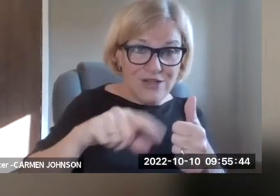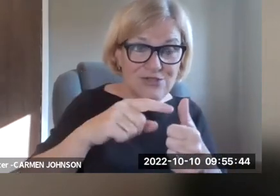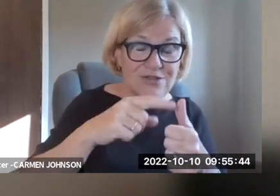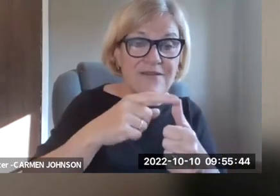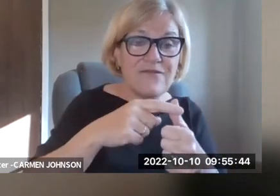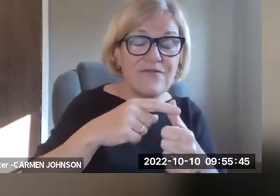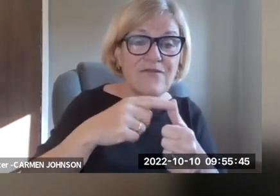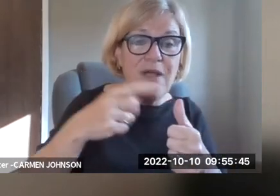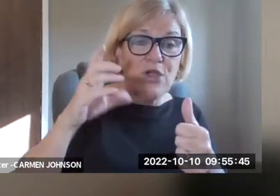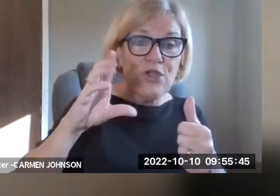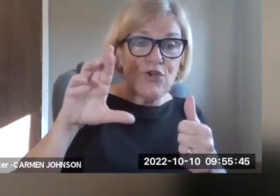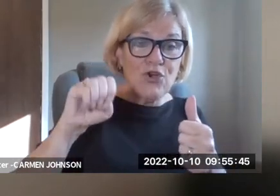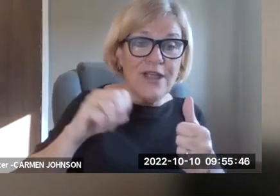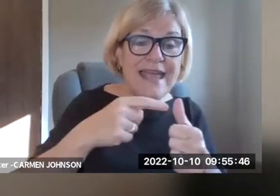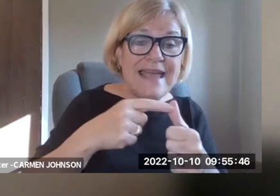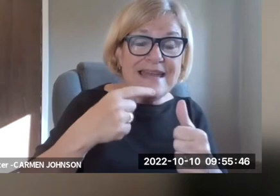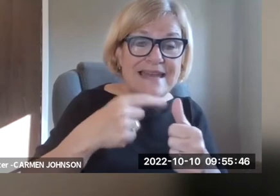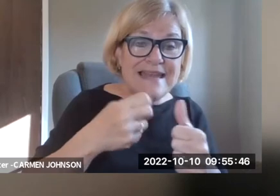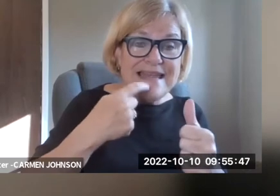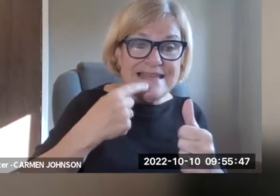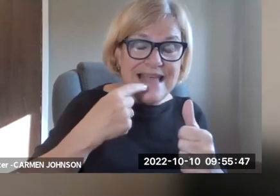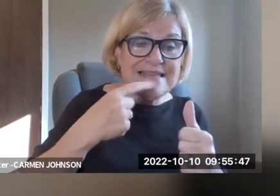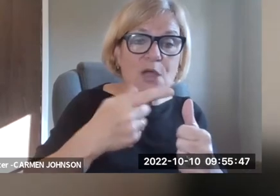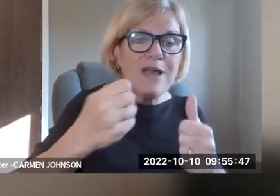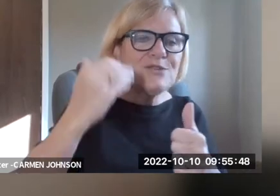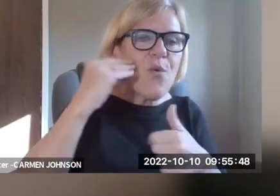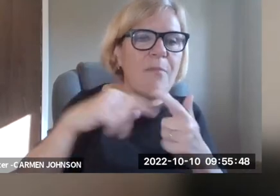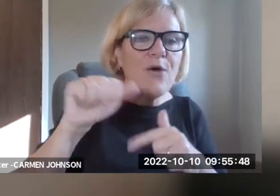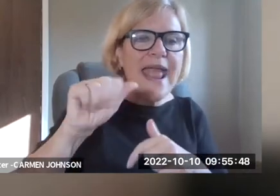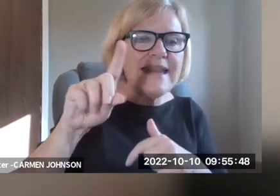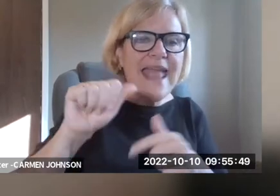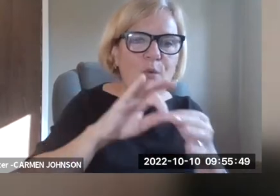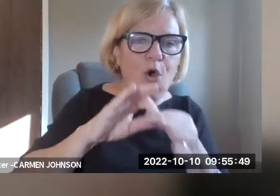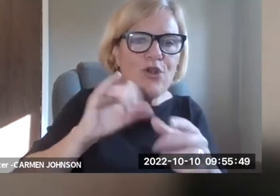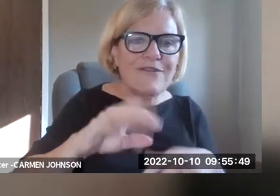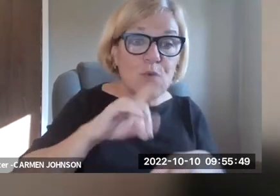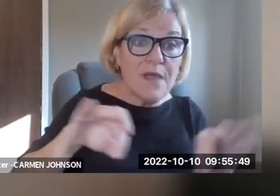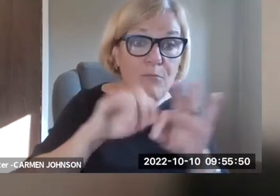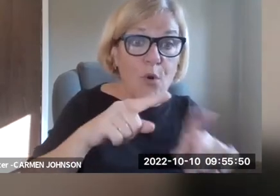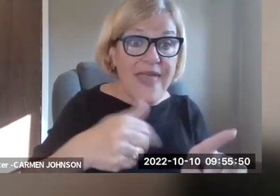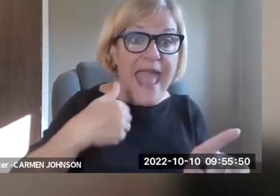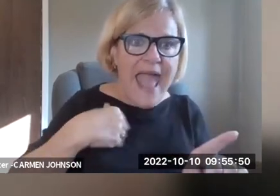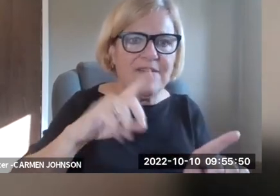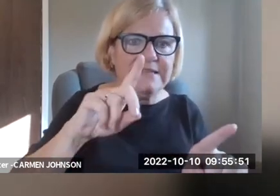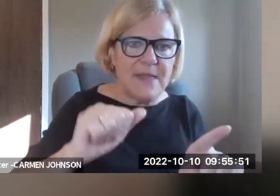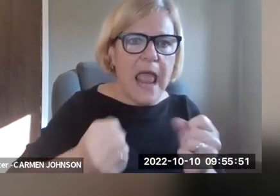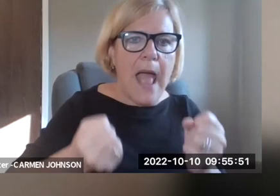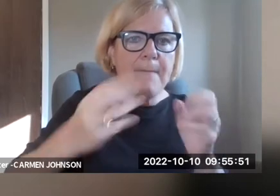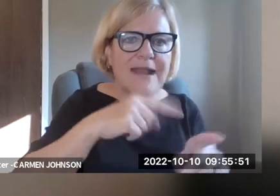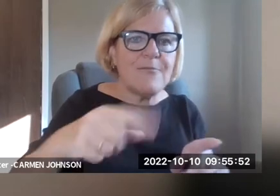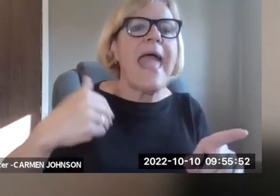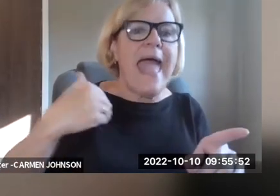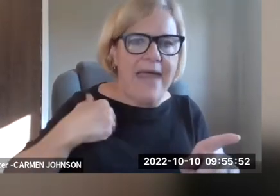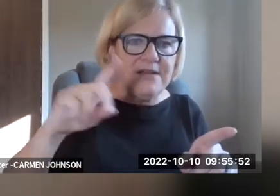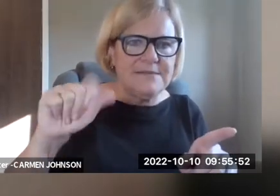done. And we have two questions on the table. One is from Charlie, um, uh, from cure. And he says, uh,